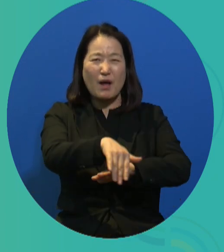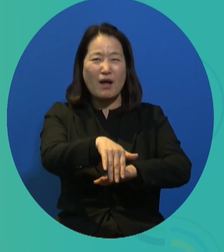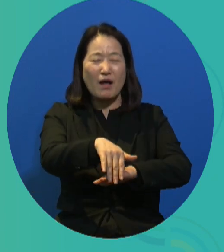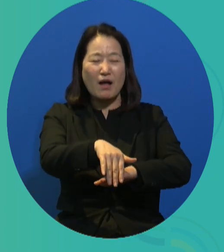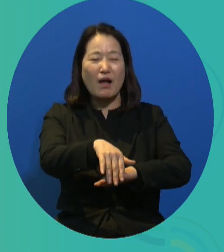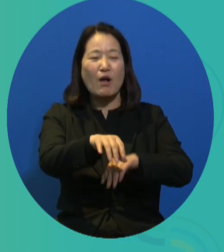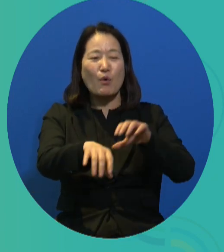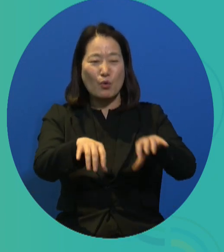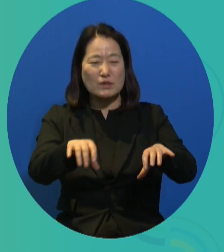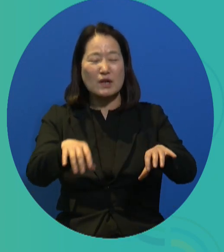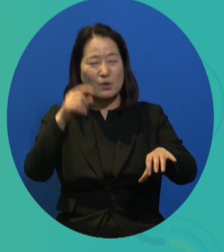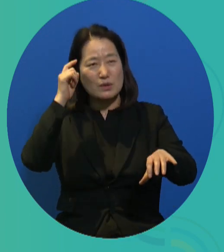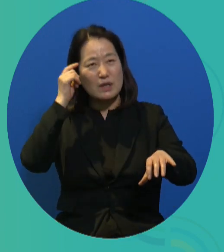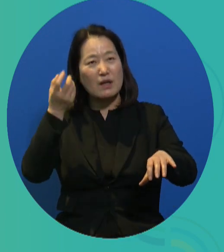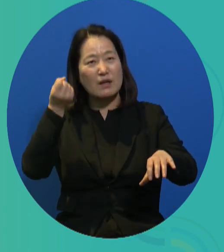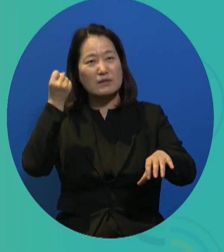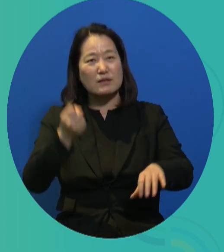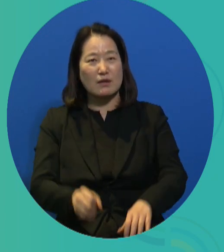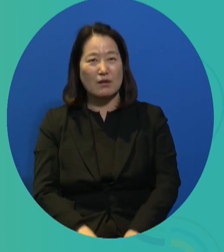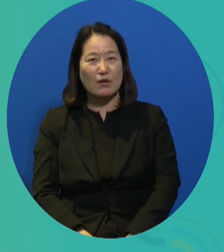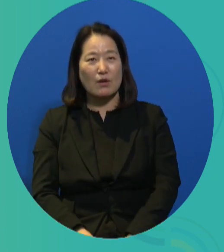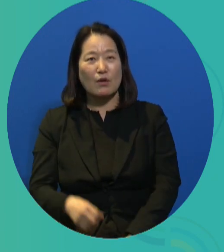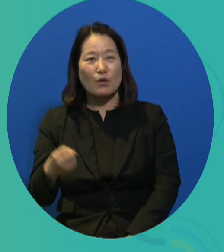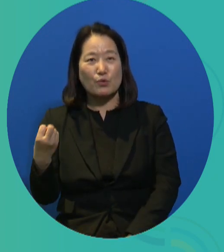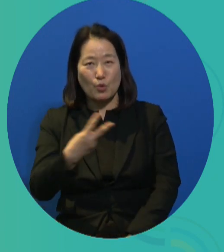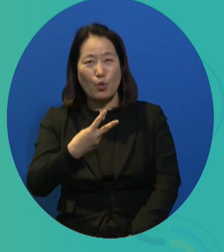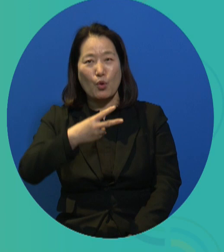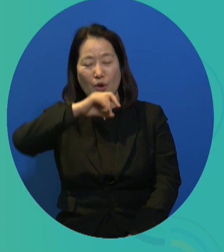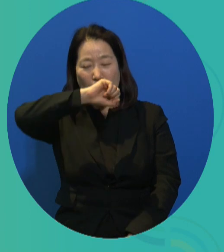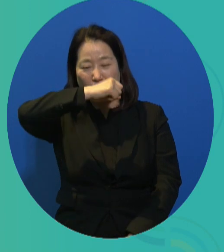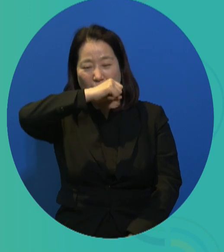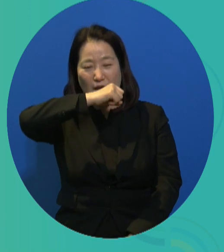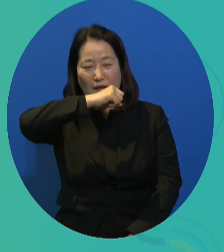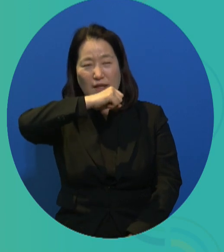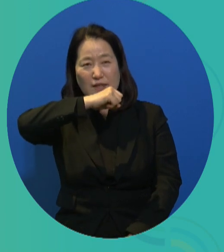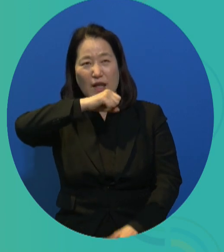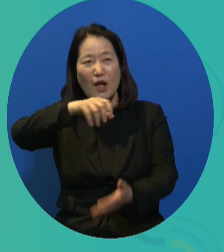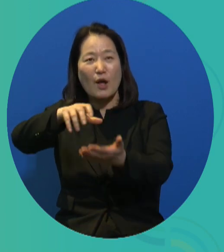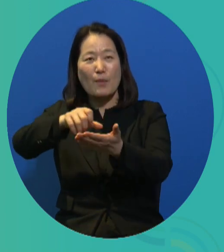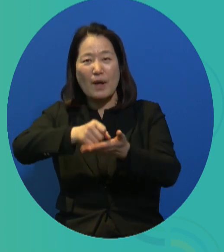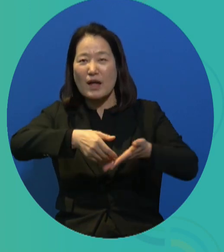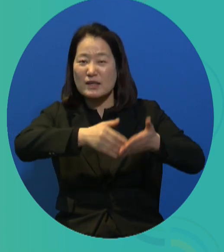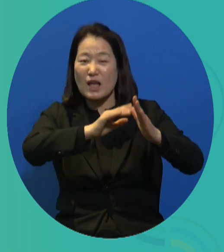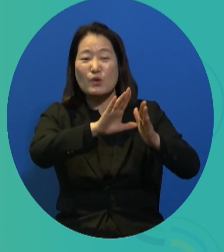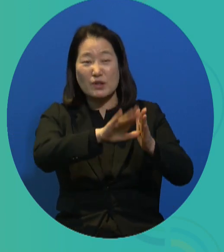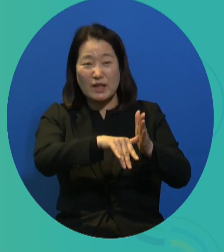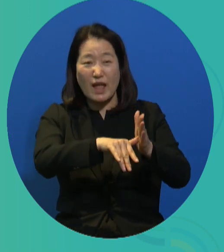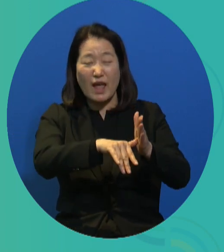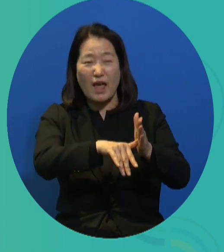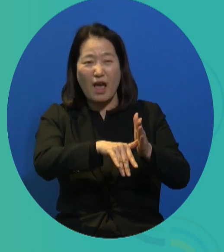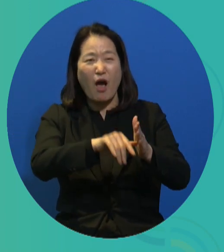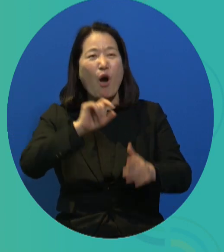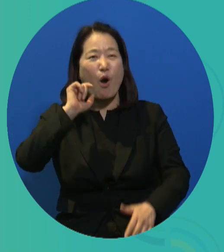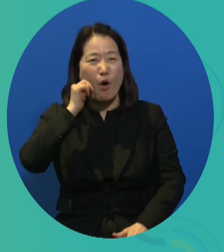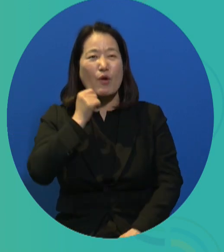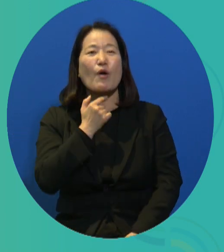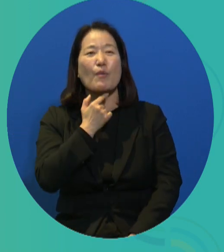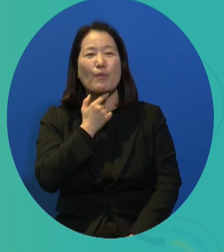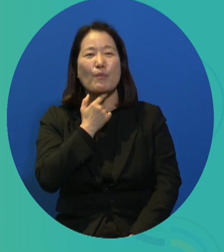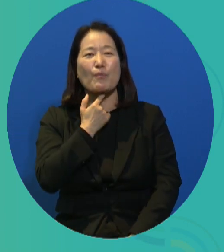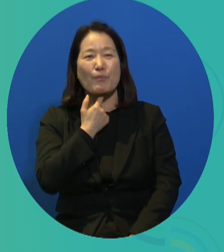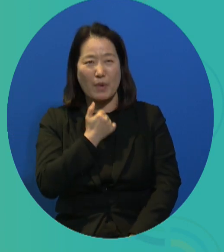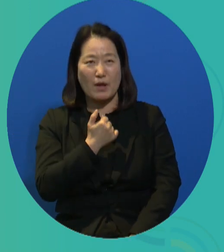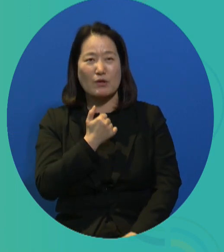and because of many people, many residents in the area who are opposing this. And also, it's very difficult to get the necessary